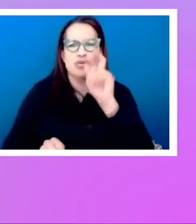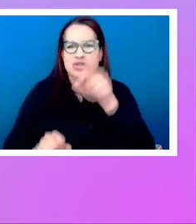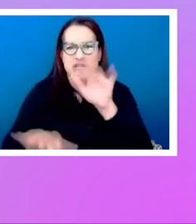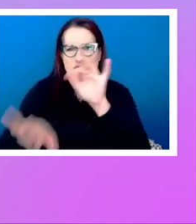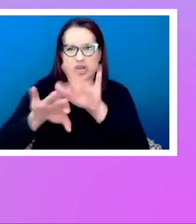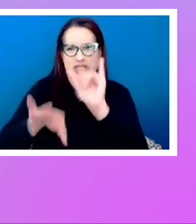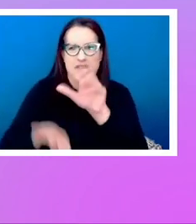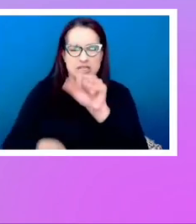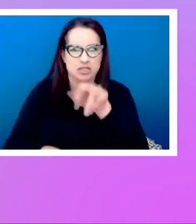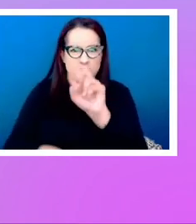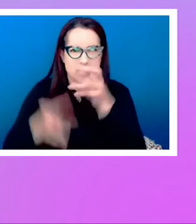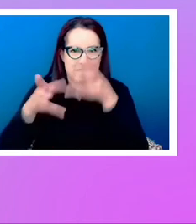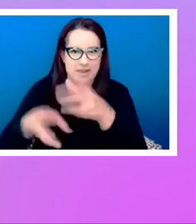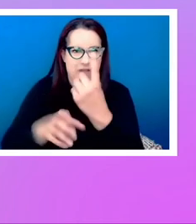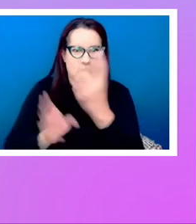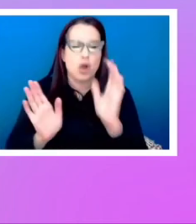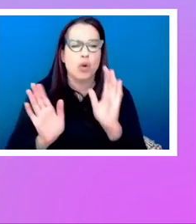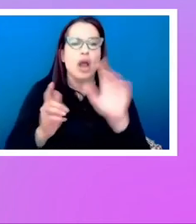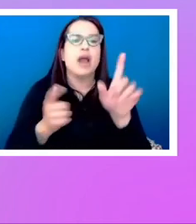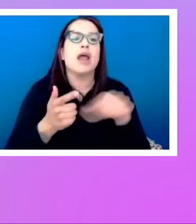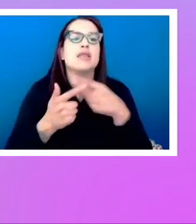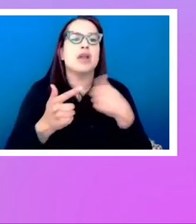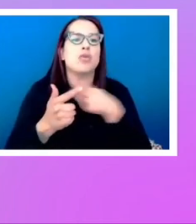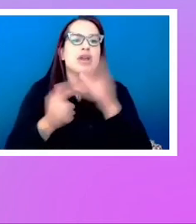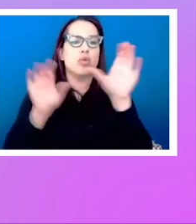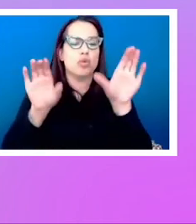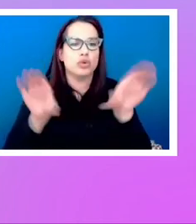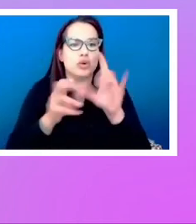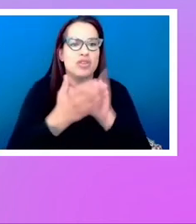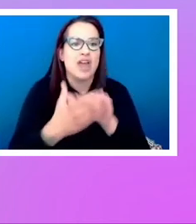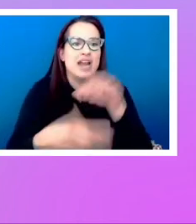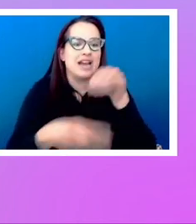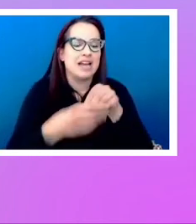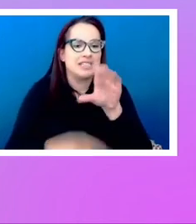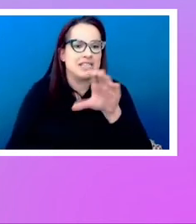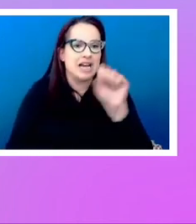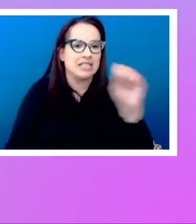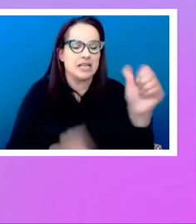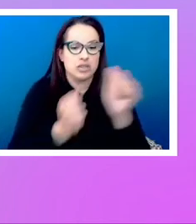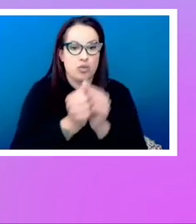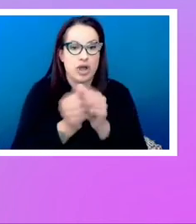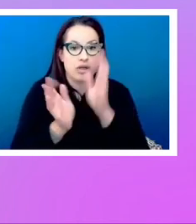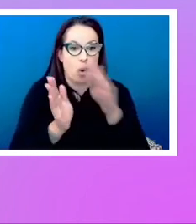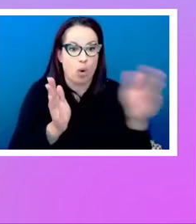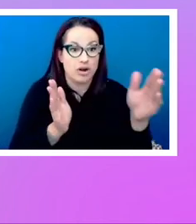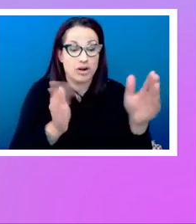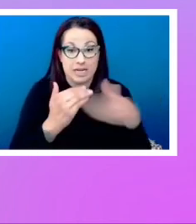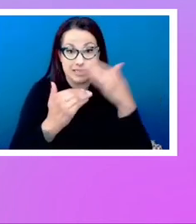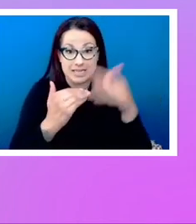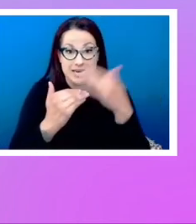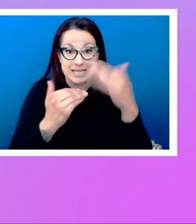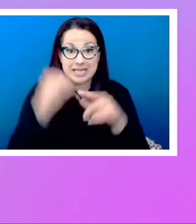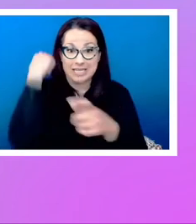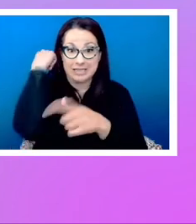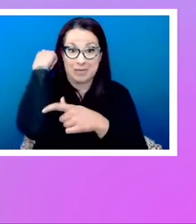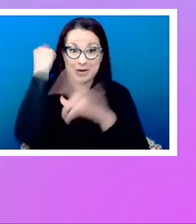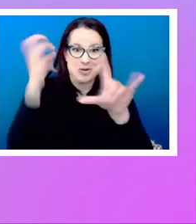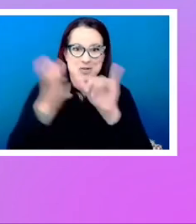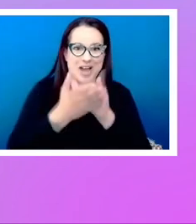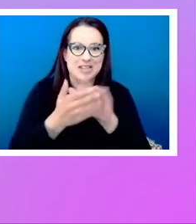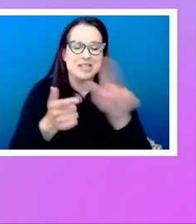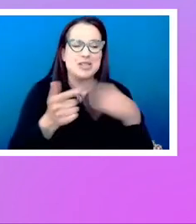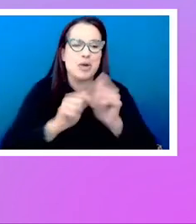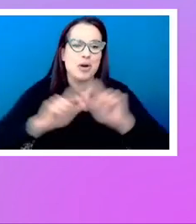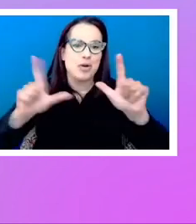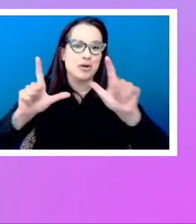source. We'll leave that alone. We'll just do it in the CSS with order. And it's really easy and very tempting. So we go into our CSS